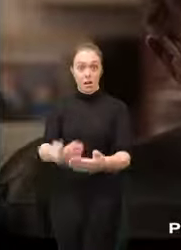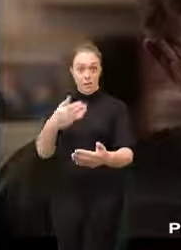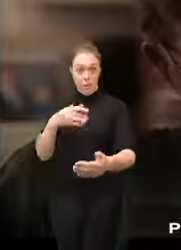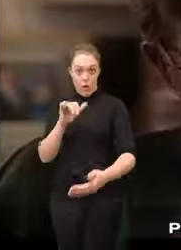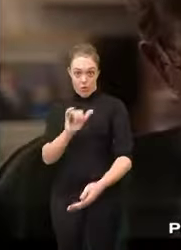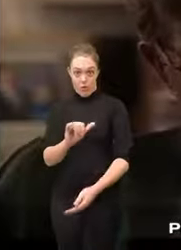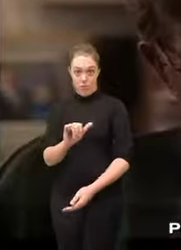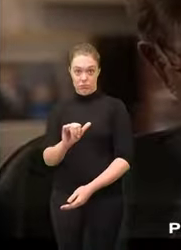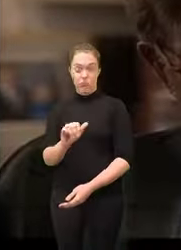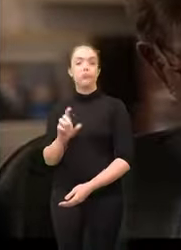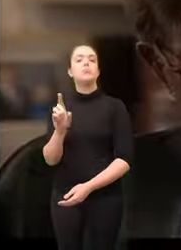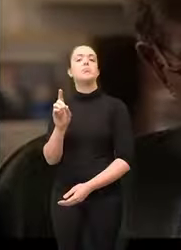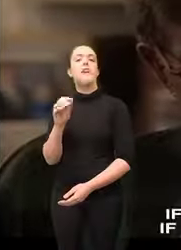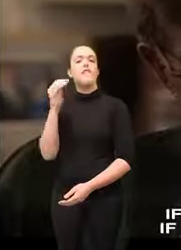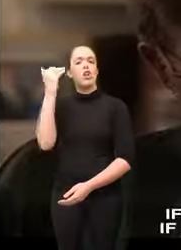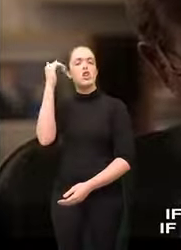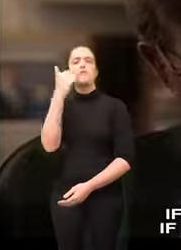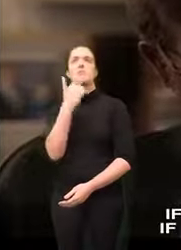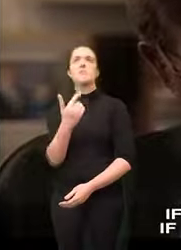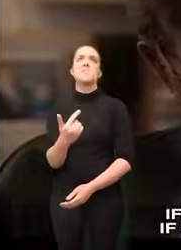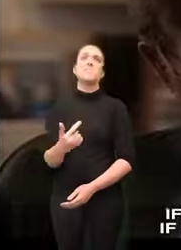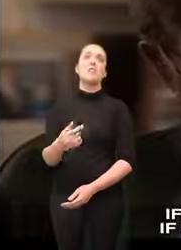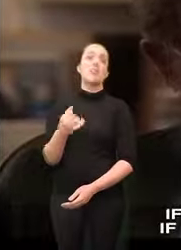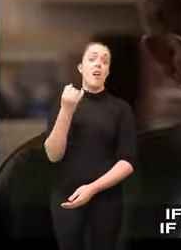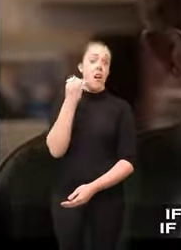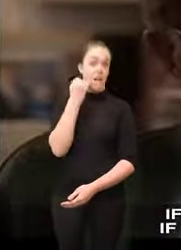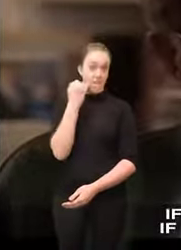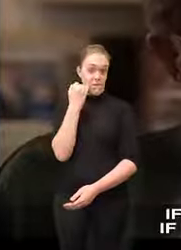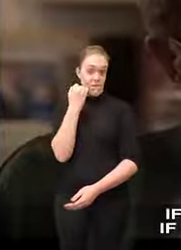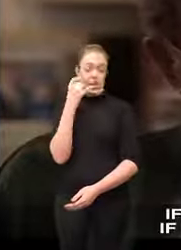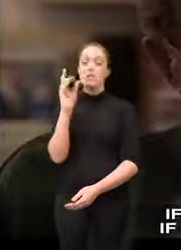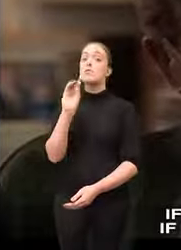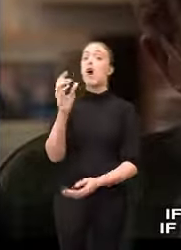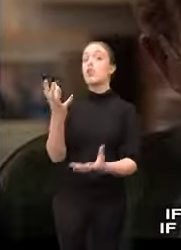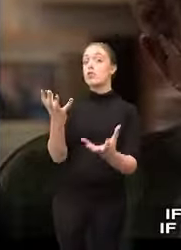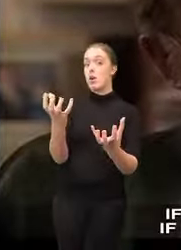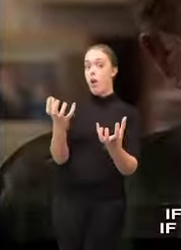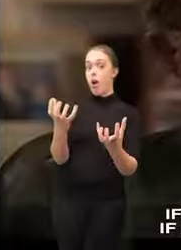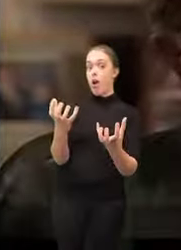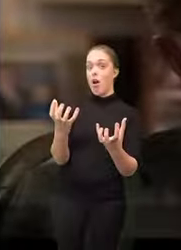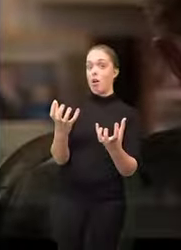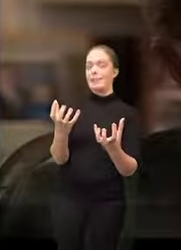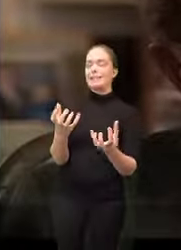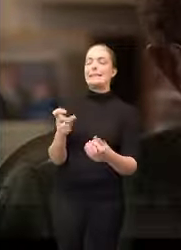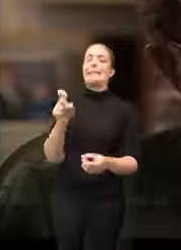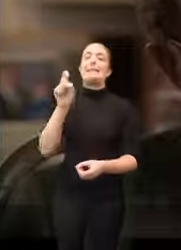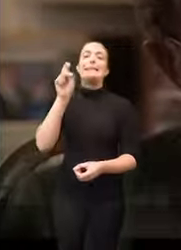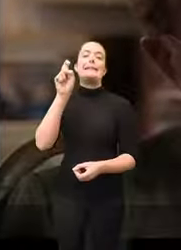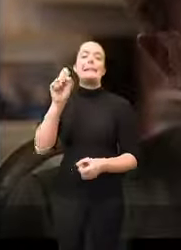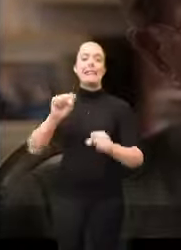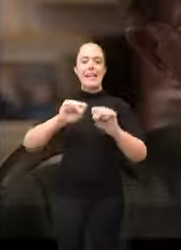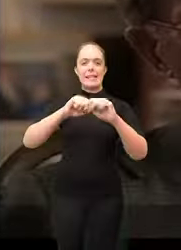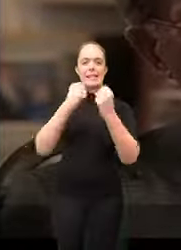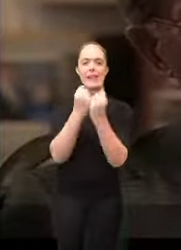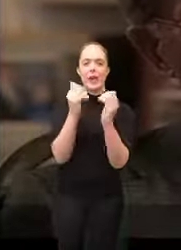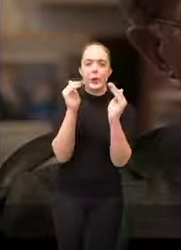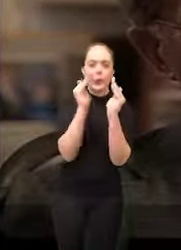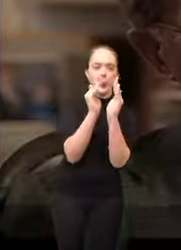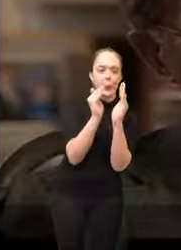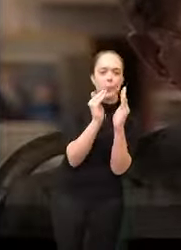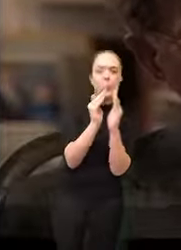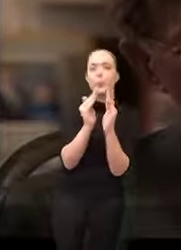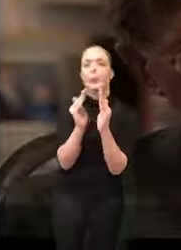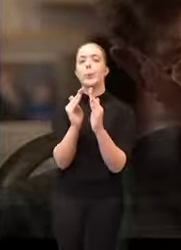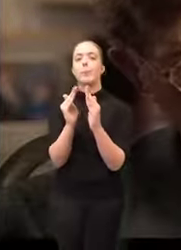that philosophers had said if it was a huge if if democracy is possible anywhere at all it has to be in a small